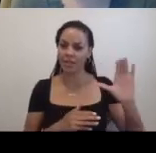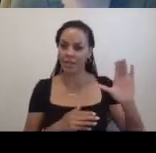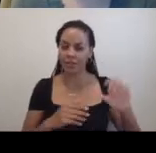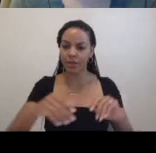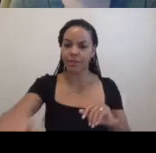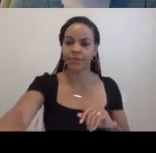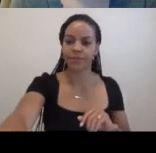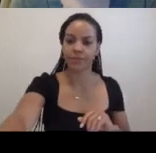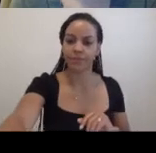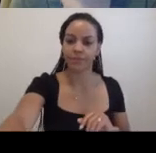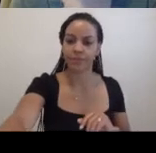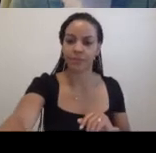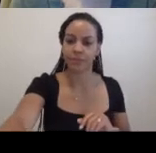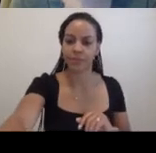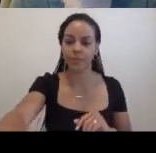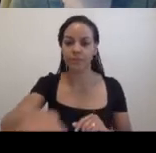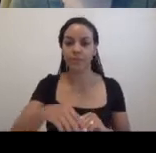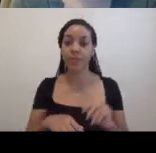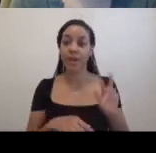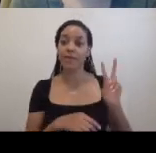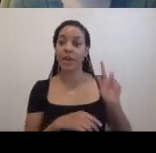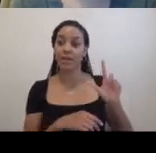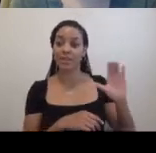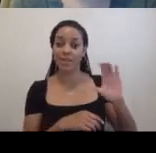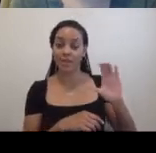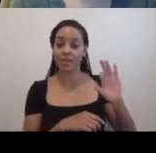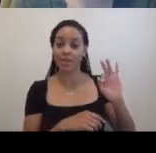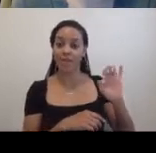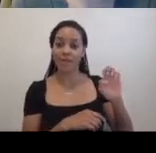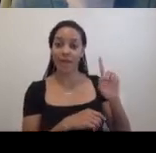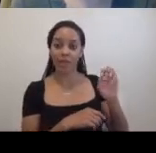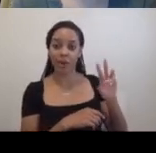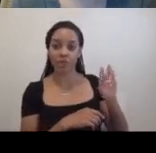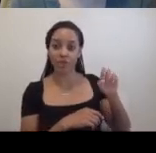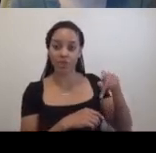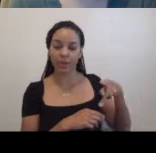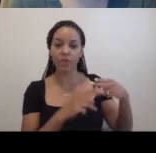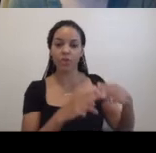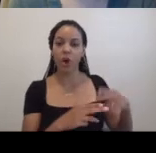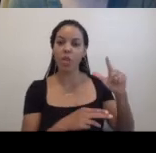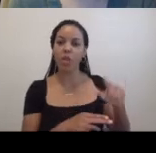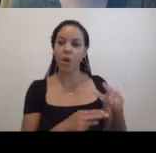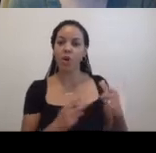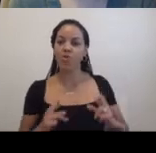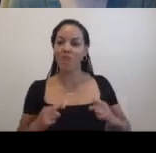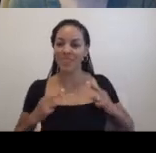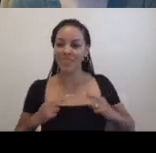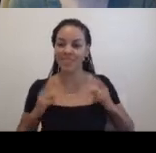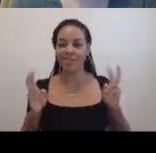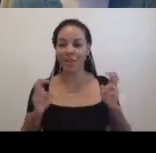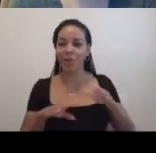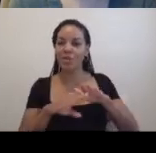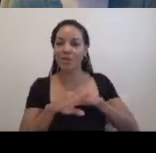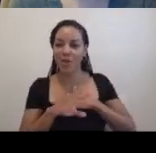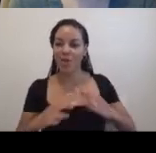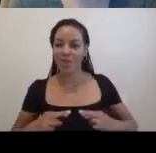politics at the New School. The Verilis Center Fellowship is what we would call a low residency, or better yet, a slow residency. It